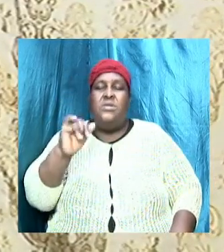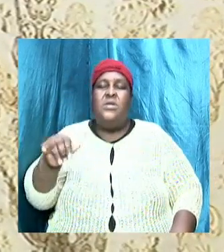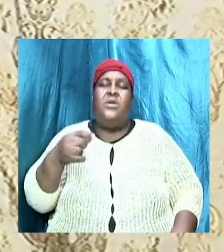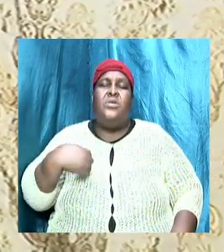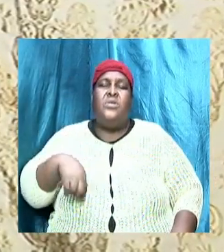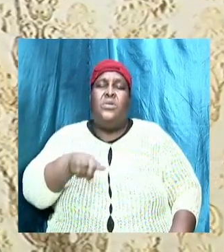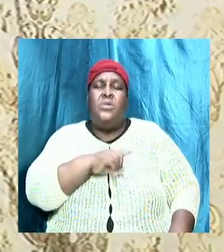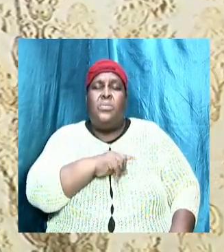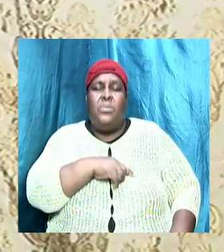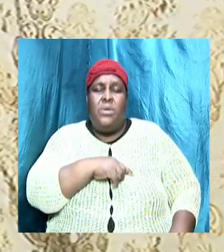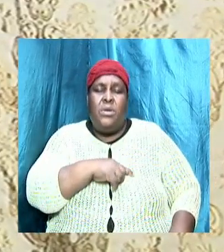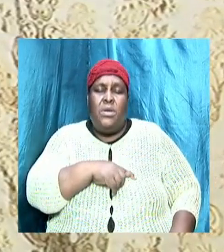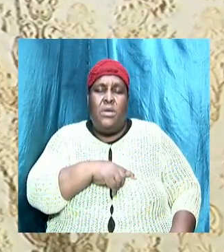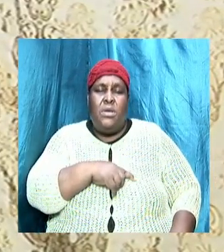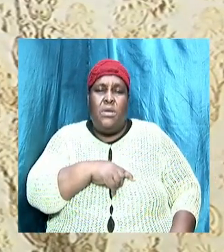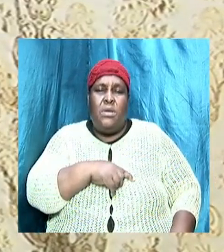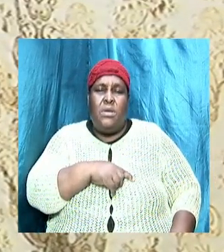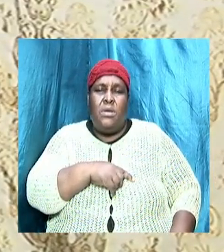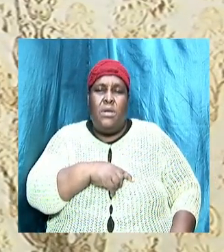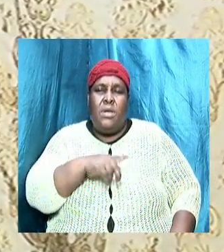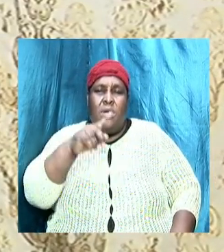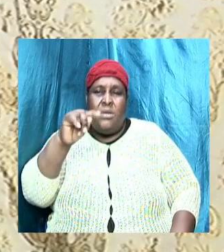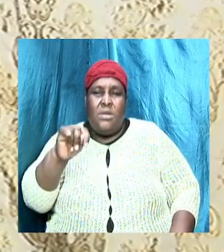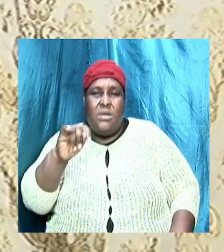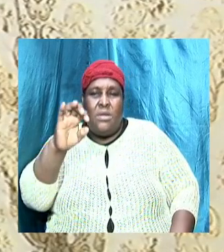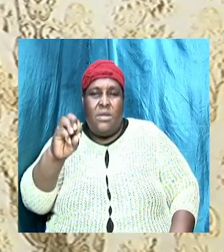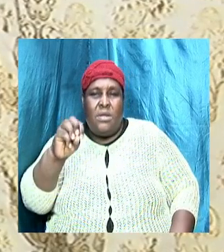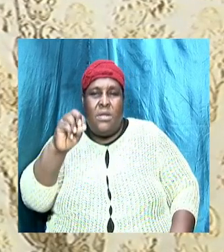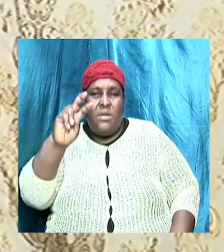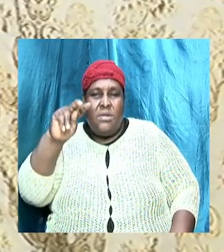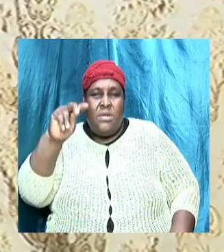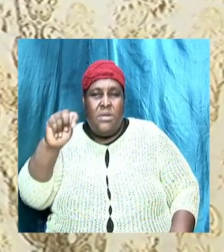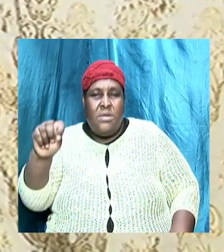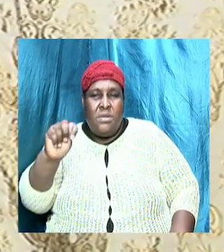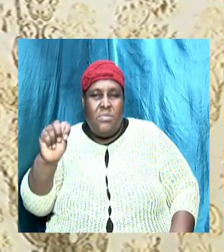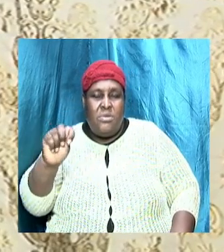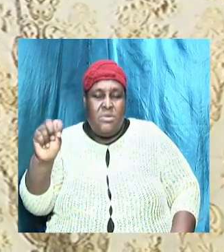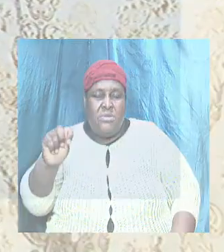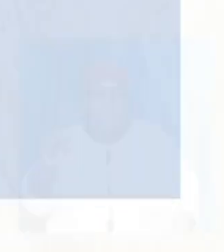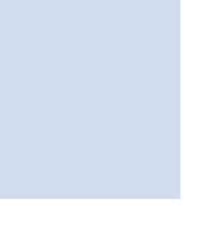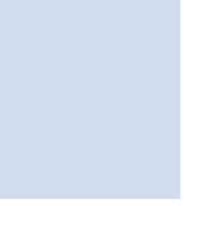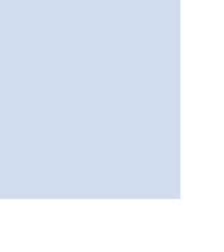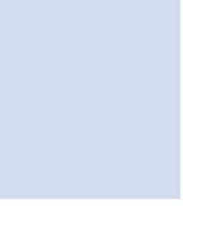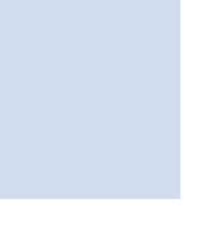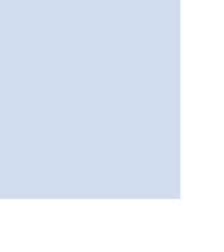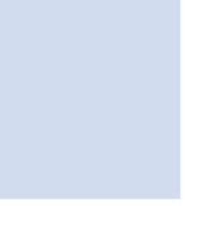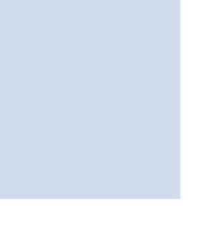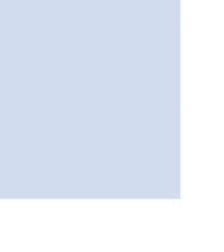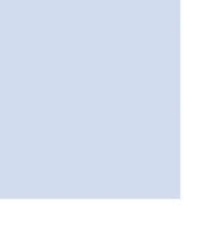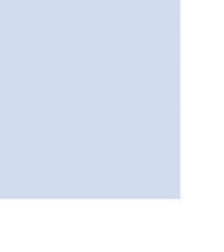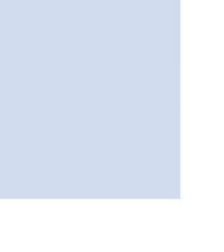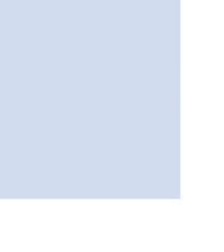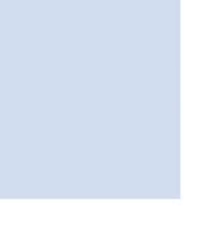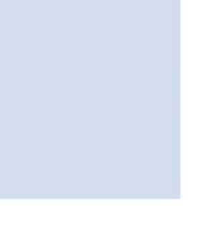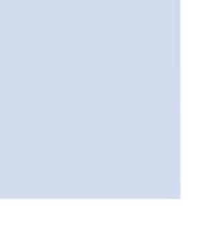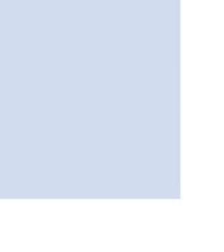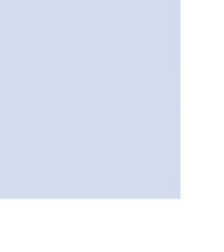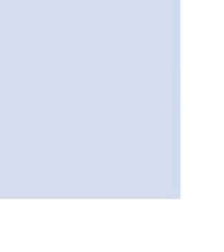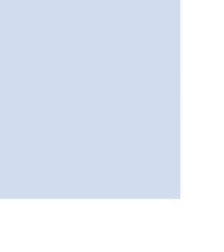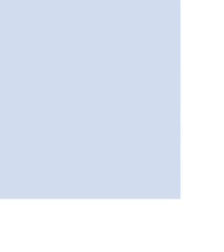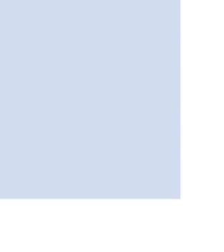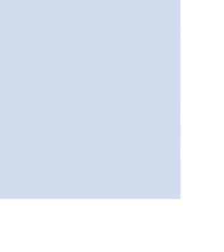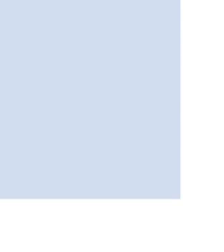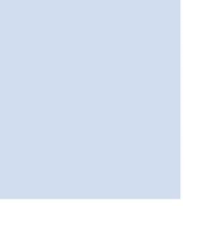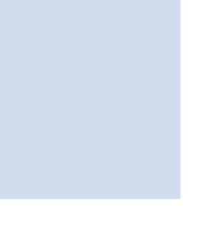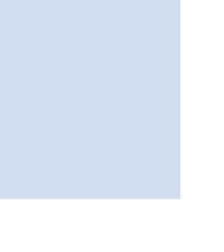Timothy should look at the consistency of doctrine. And the scripture bears the consistency